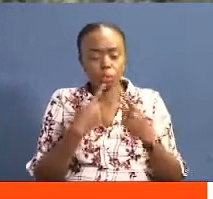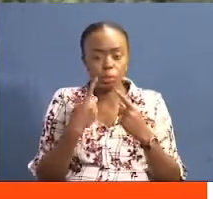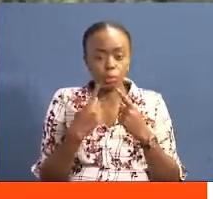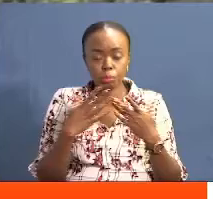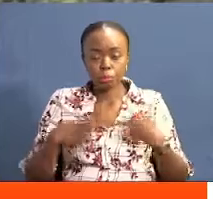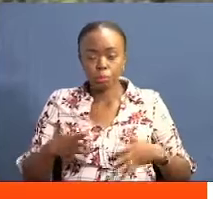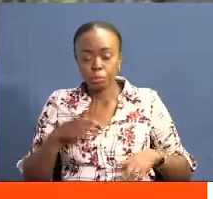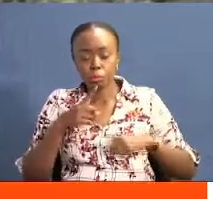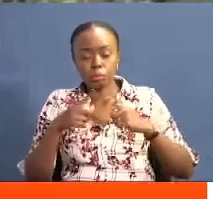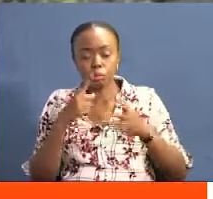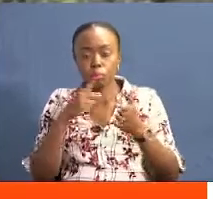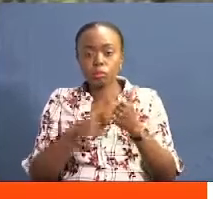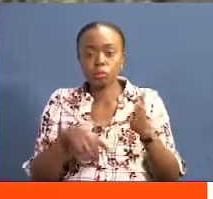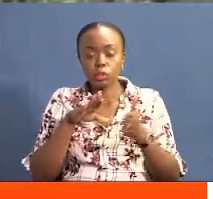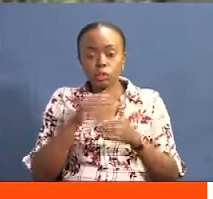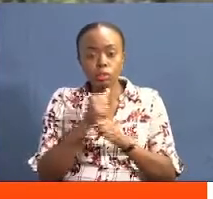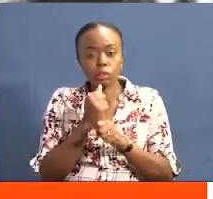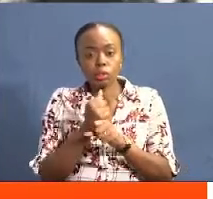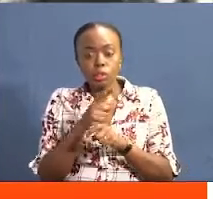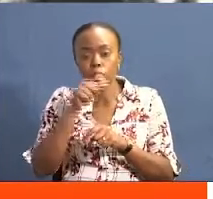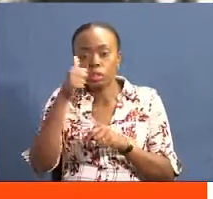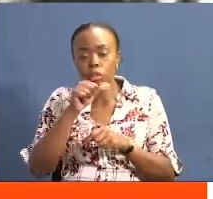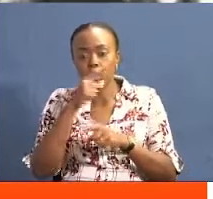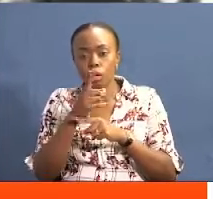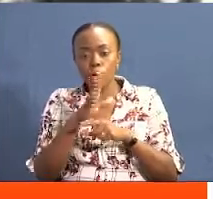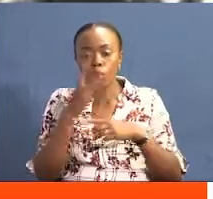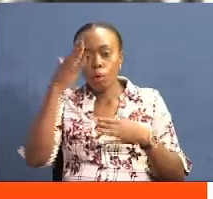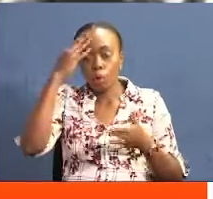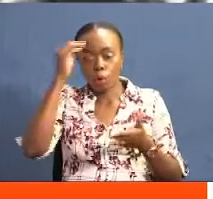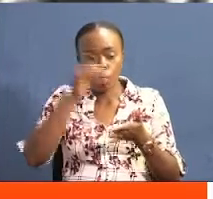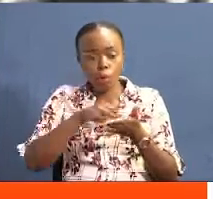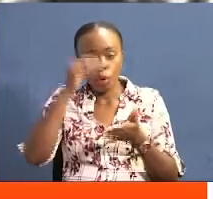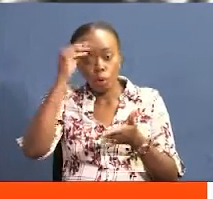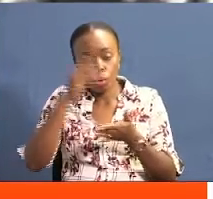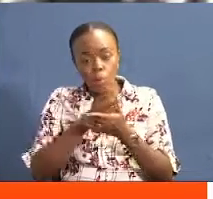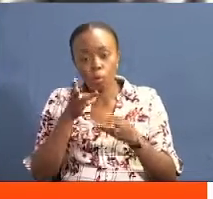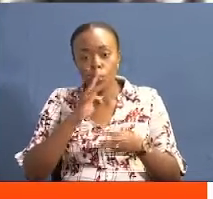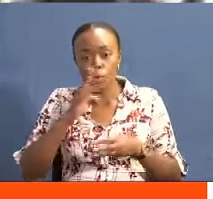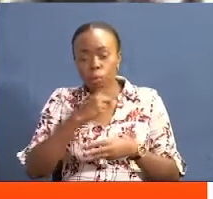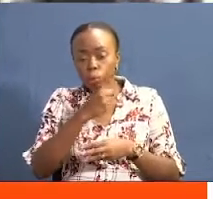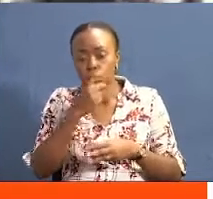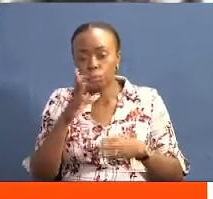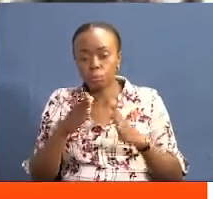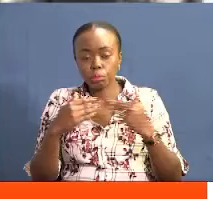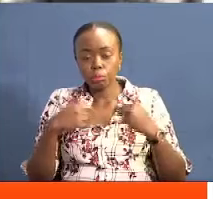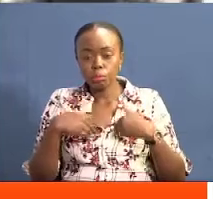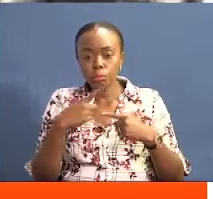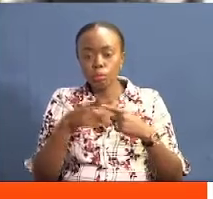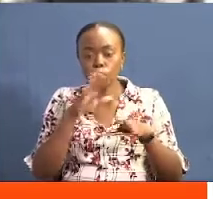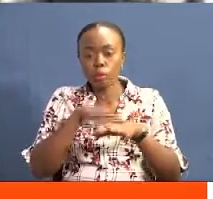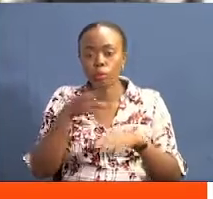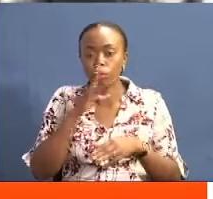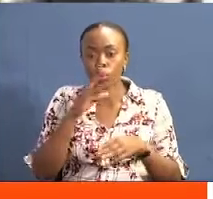People doing their duties mechanical. We have learned that the water department here has done some tests on water.